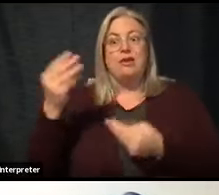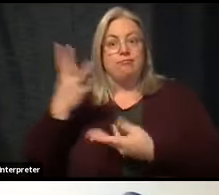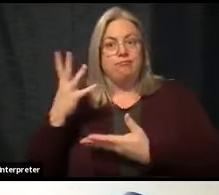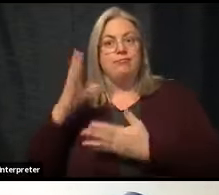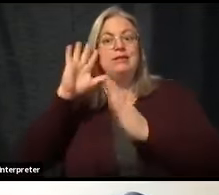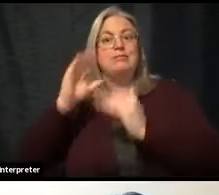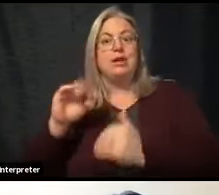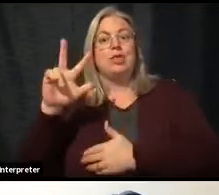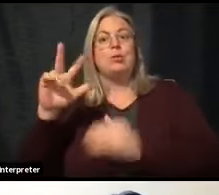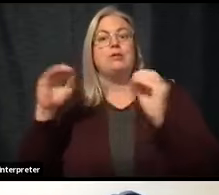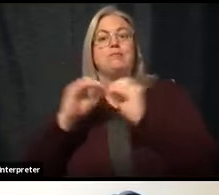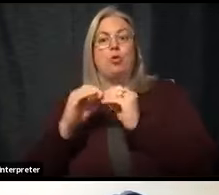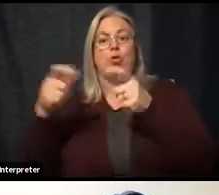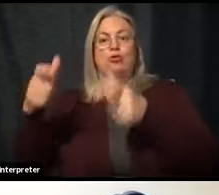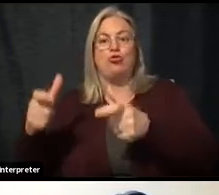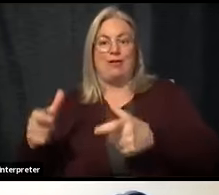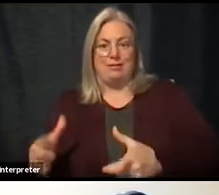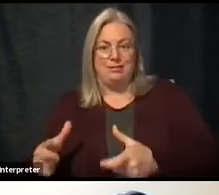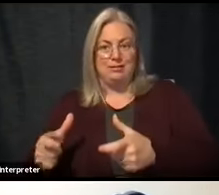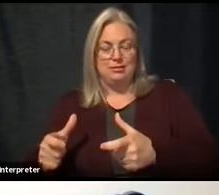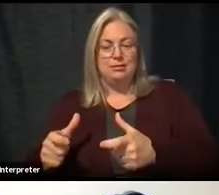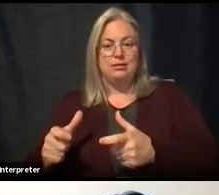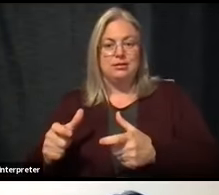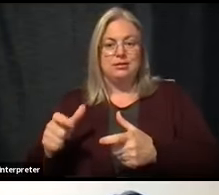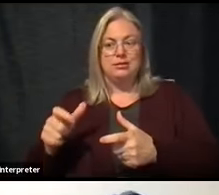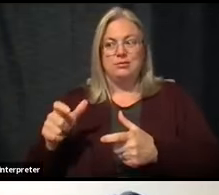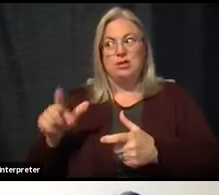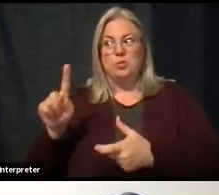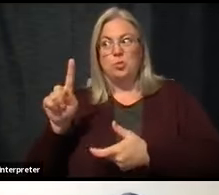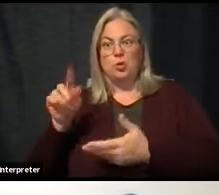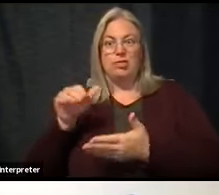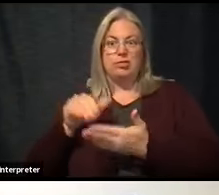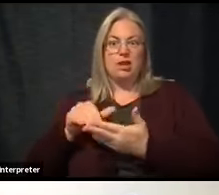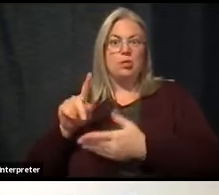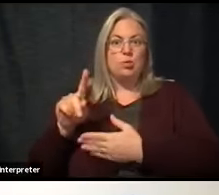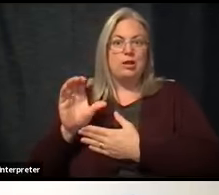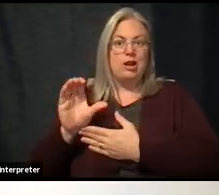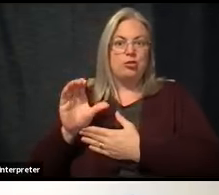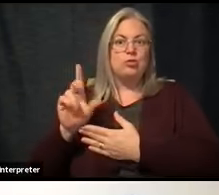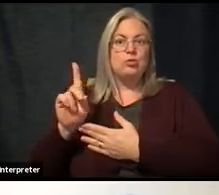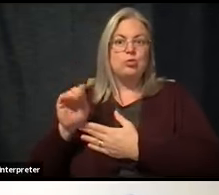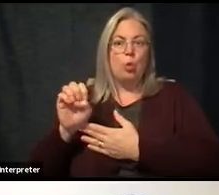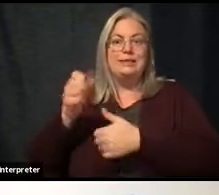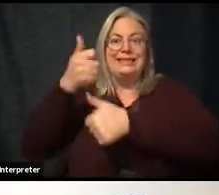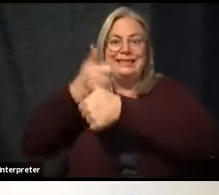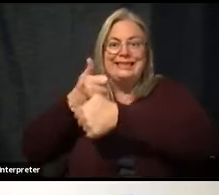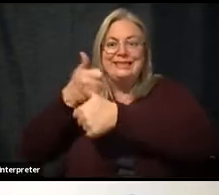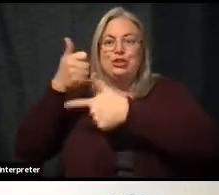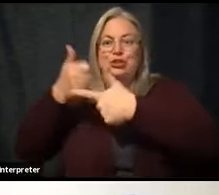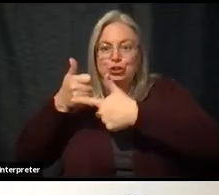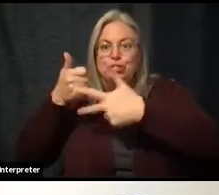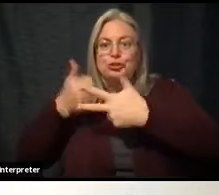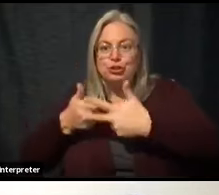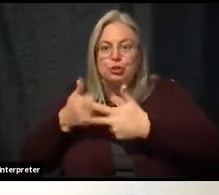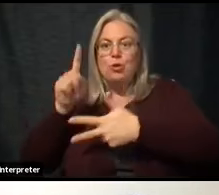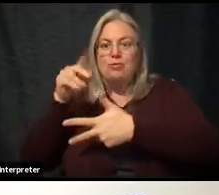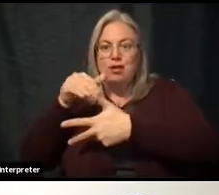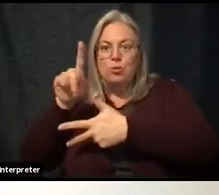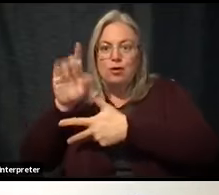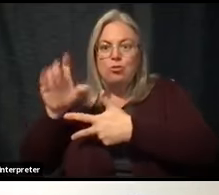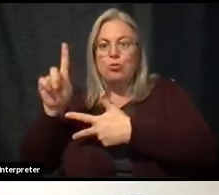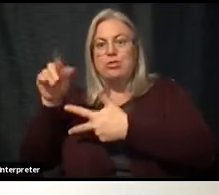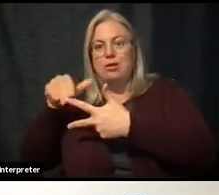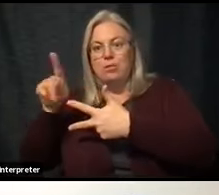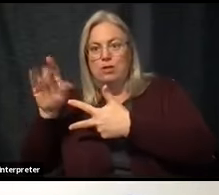three trays at about 1,100 doses each. And so that allowed us to